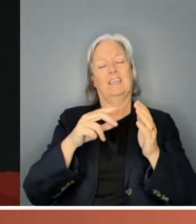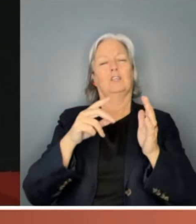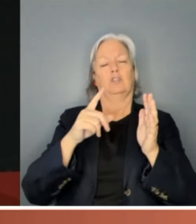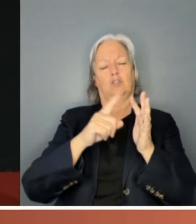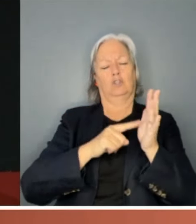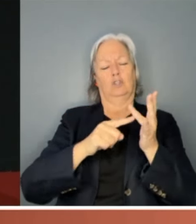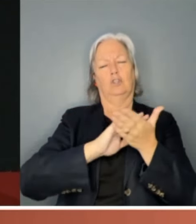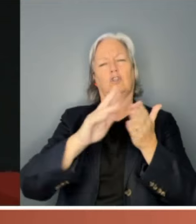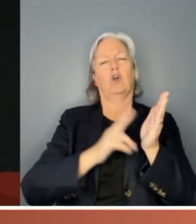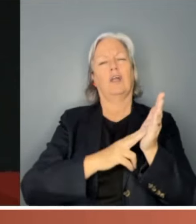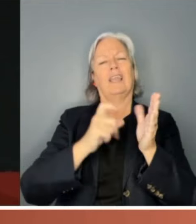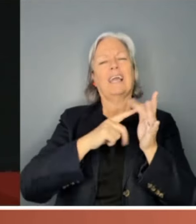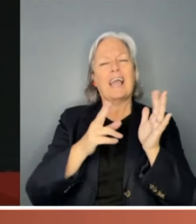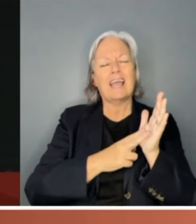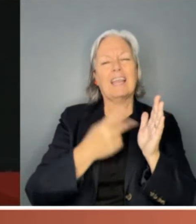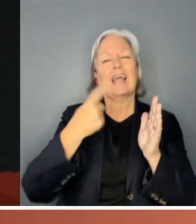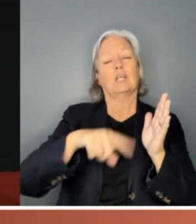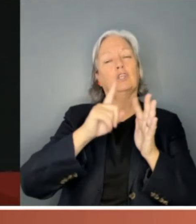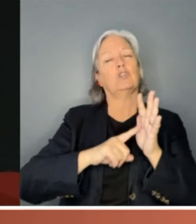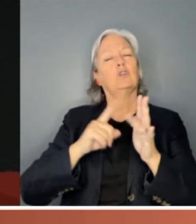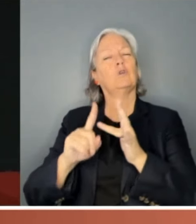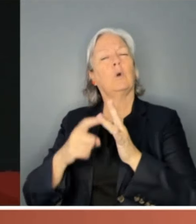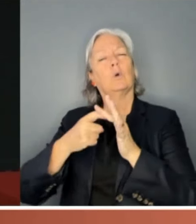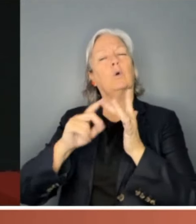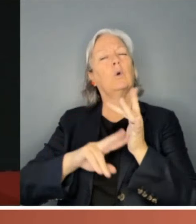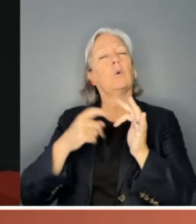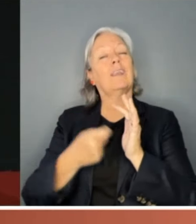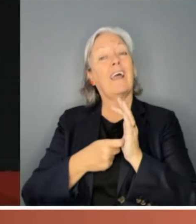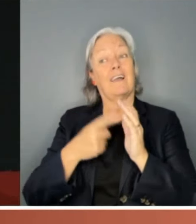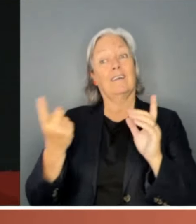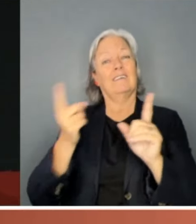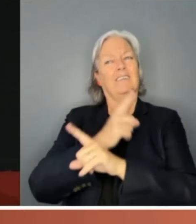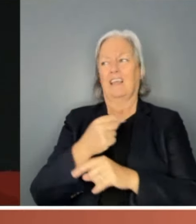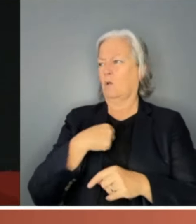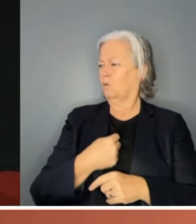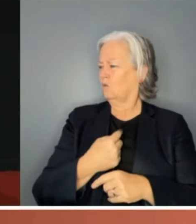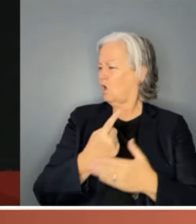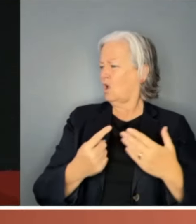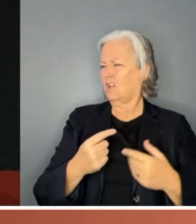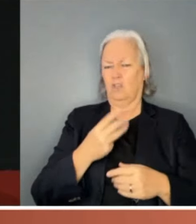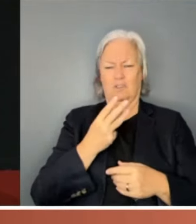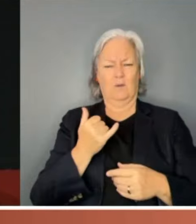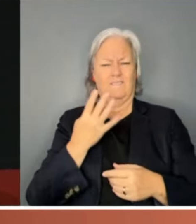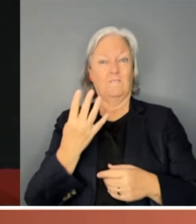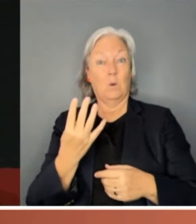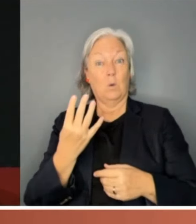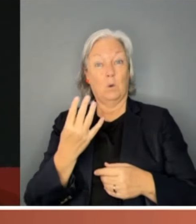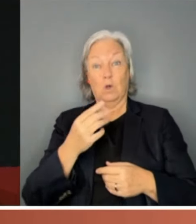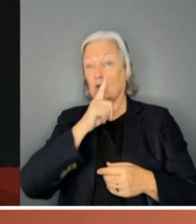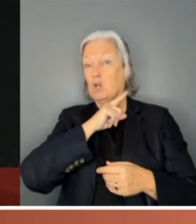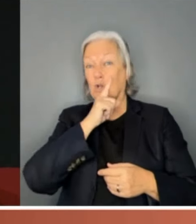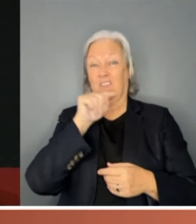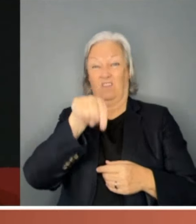Joan Kerner then took over, I was one of owning, I think, three or four girls in a press gallery of about